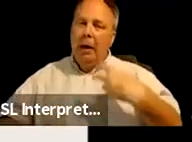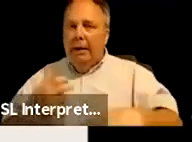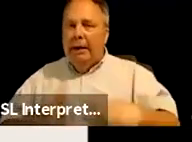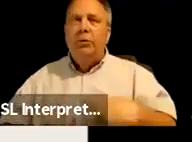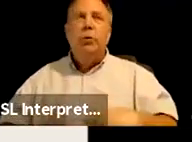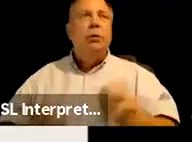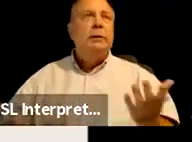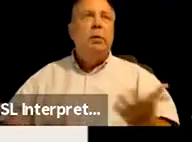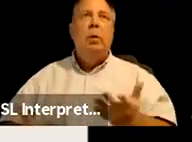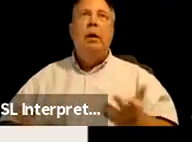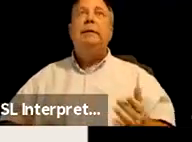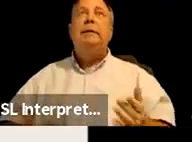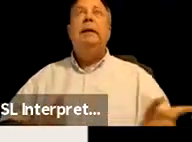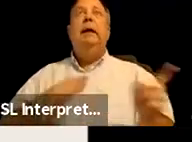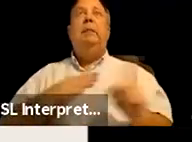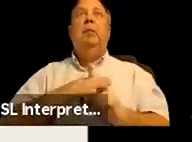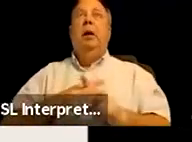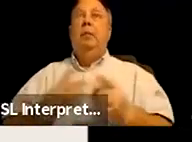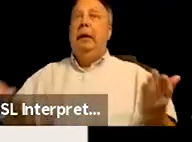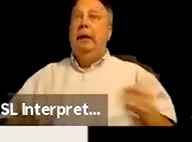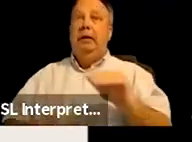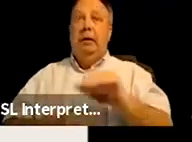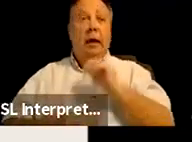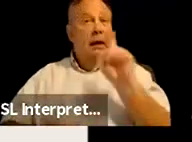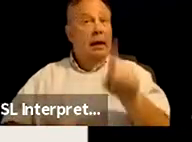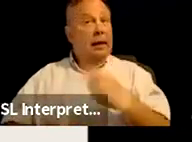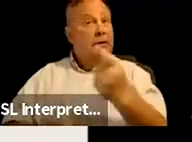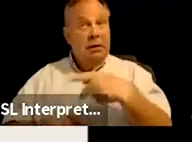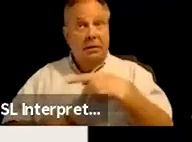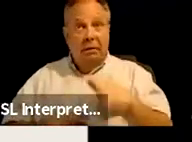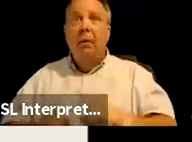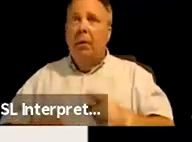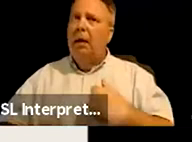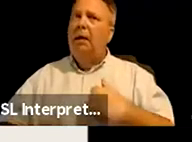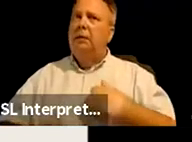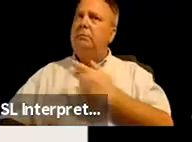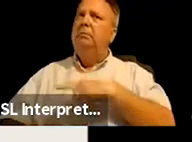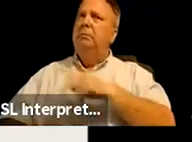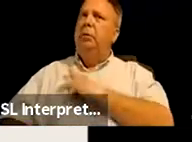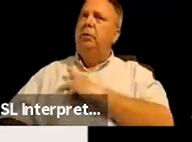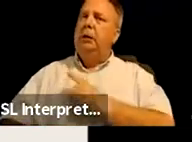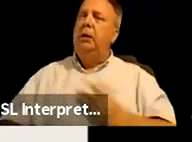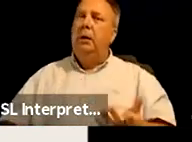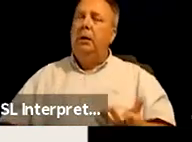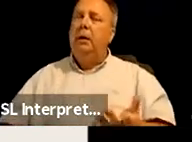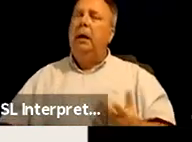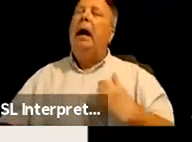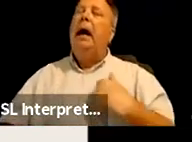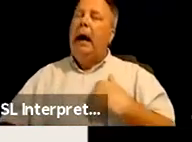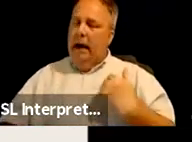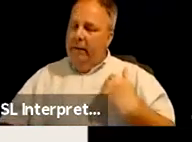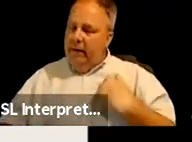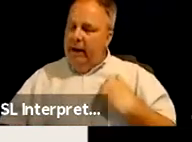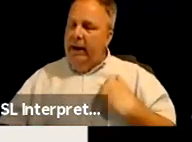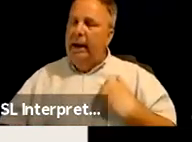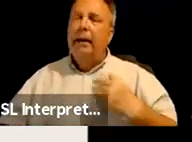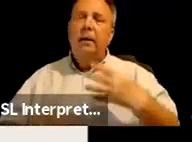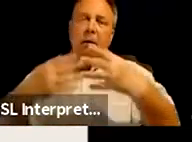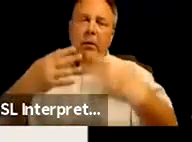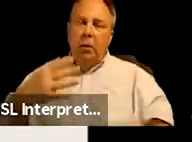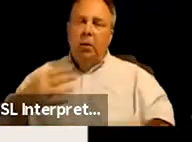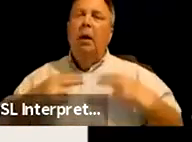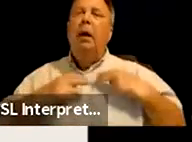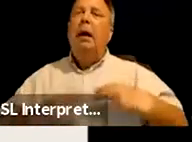you know, has kind of brought me here tonight, not just professionally, but personally. Um, so I have had a host of health